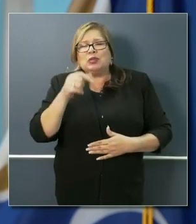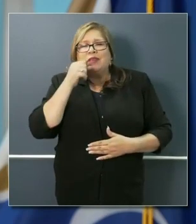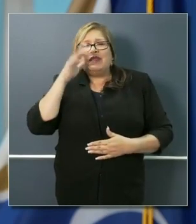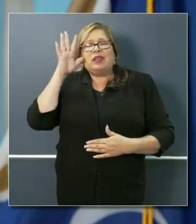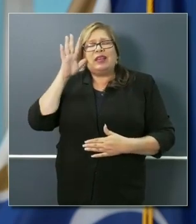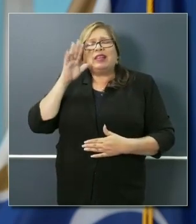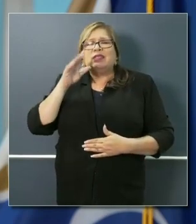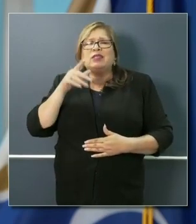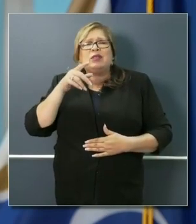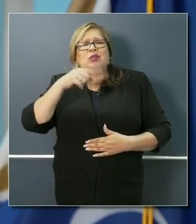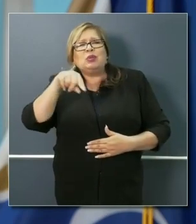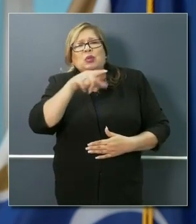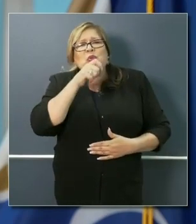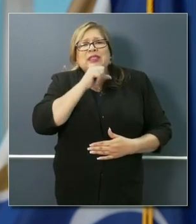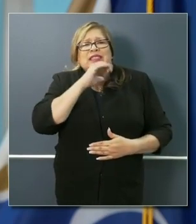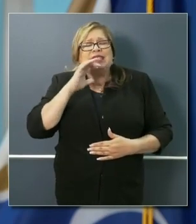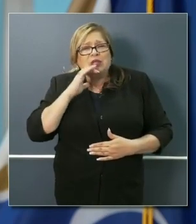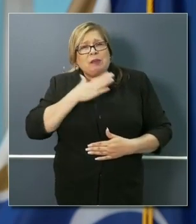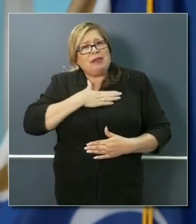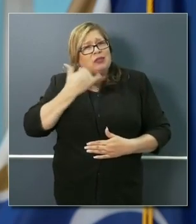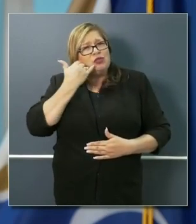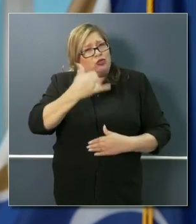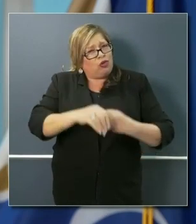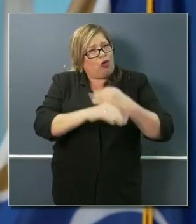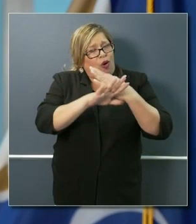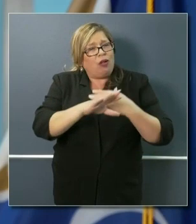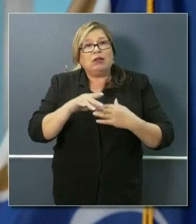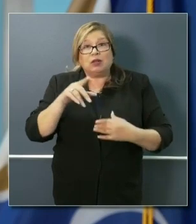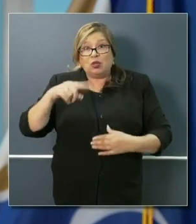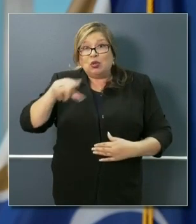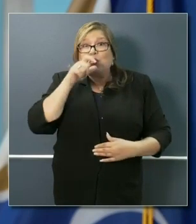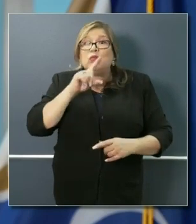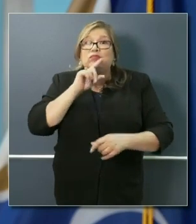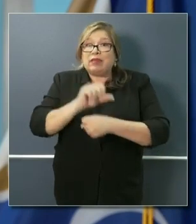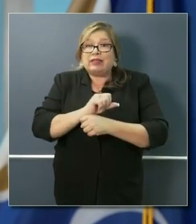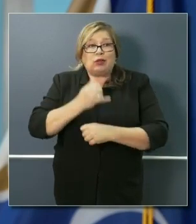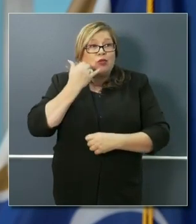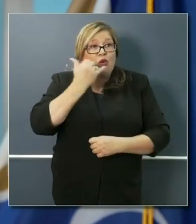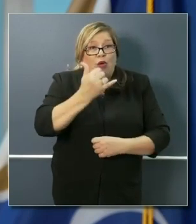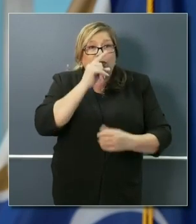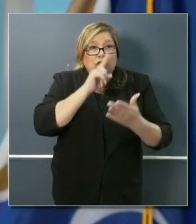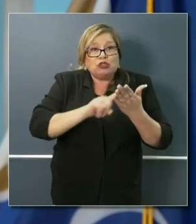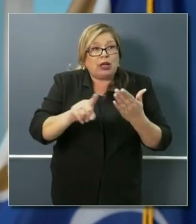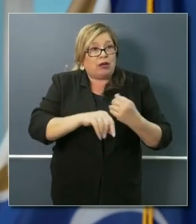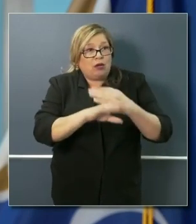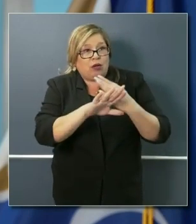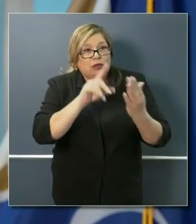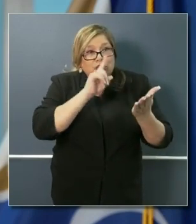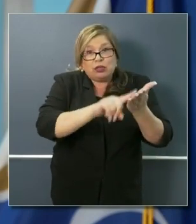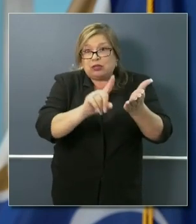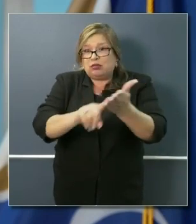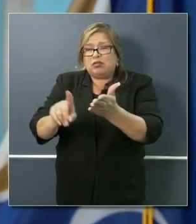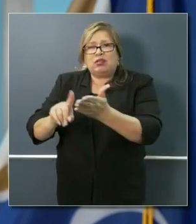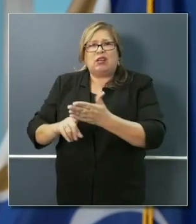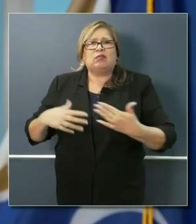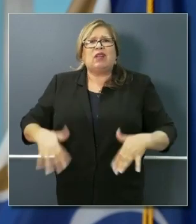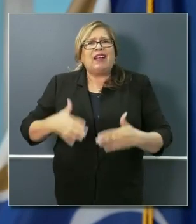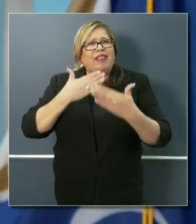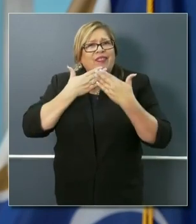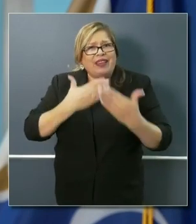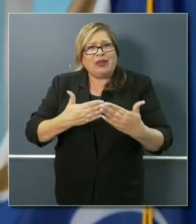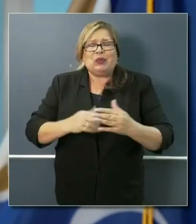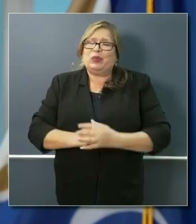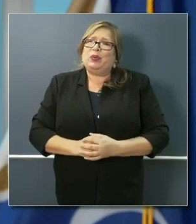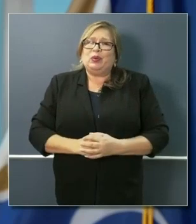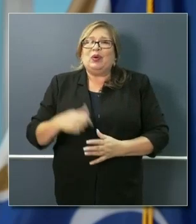connect with your neighbors and seniors and actually did so, thank you. That's an extraordinary and heroic effort. And we're seeing that on